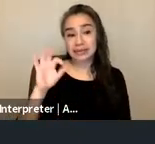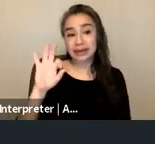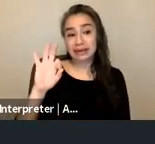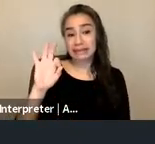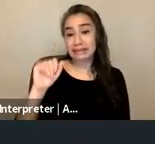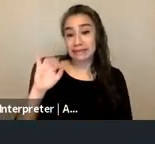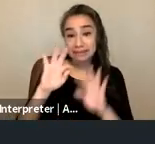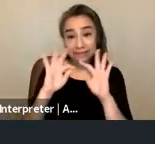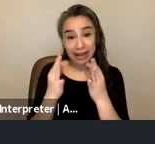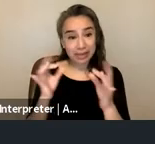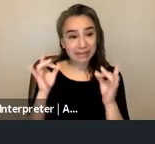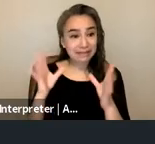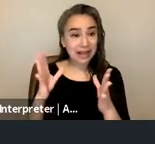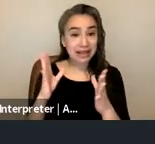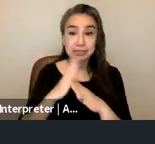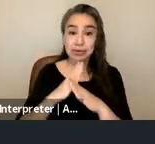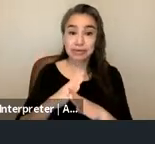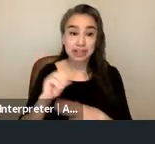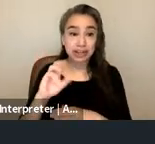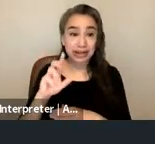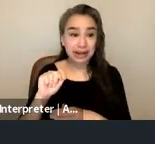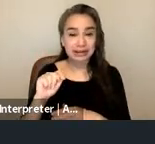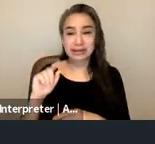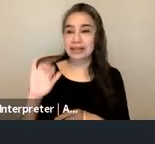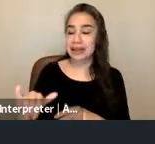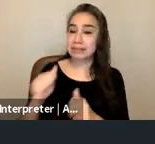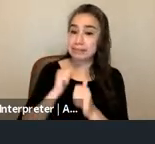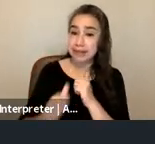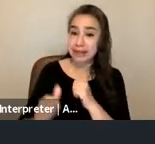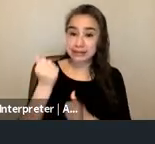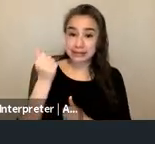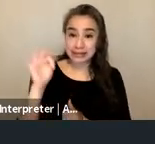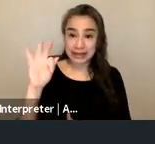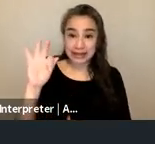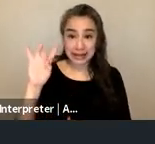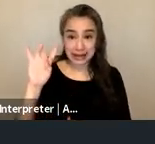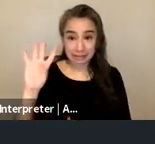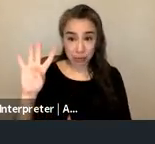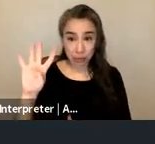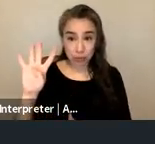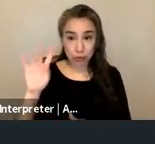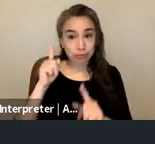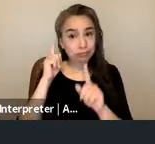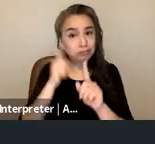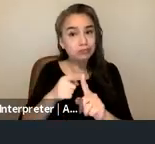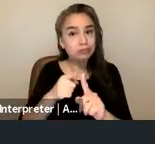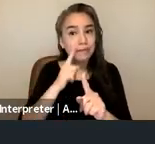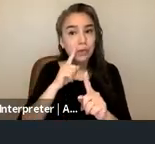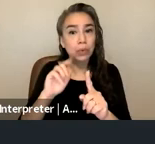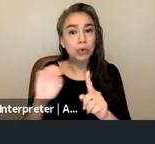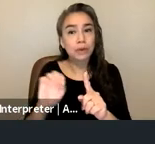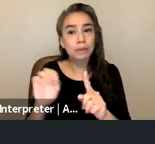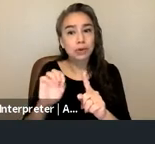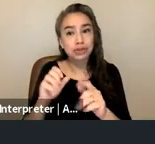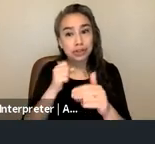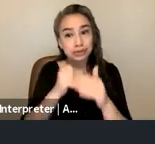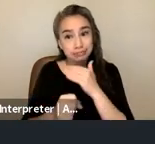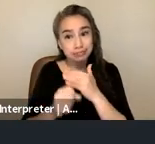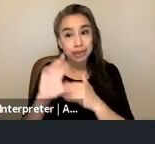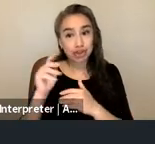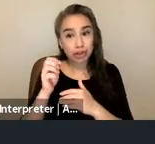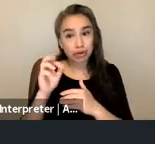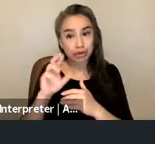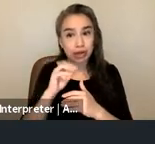the first federal funding in 1984 specifically dedicated to emergency shelter and supportive services for